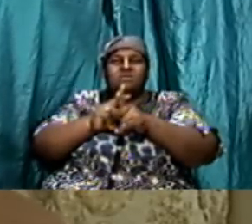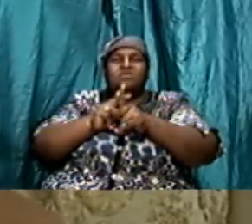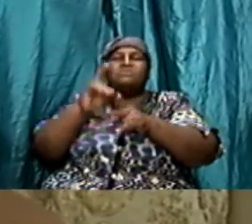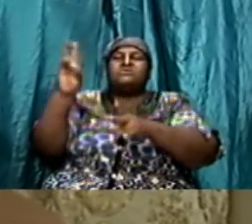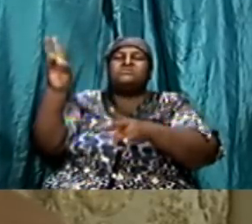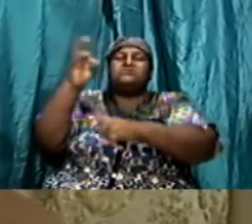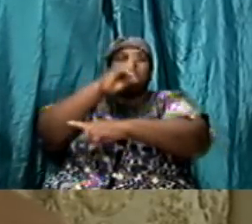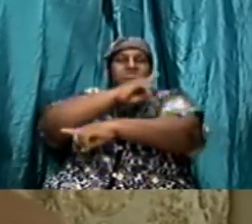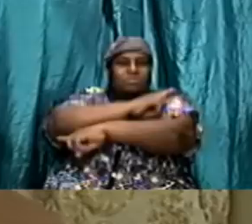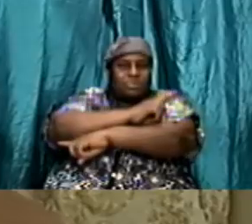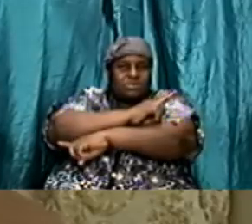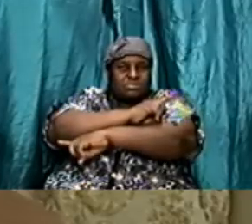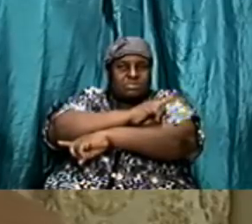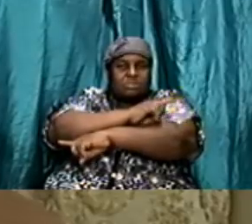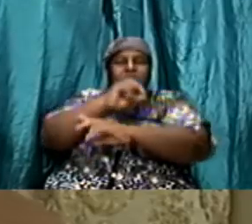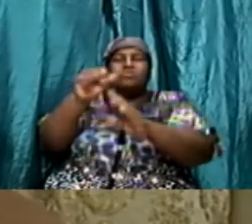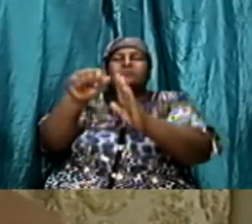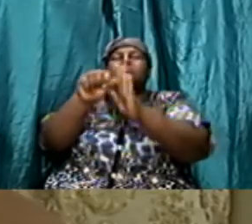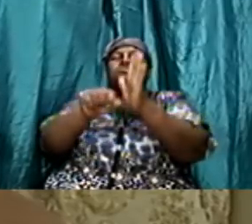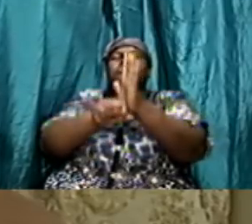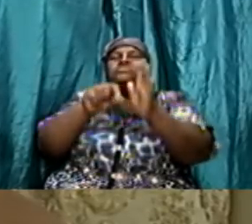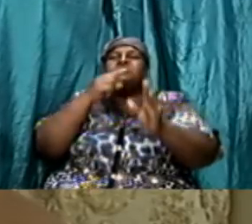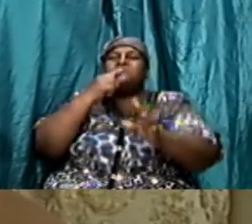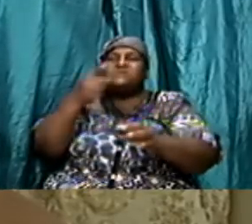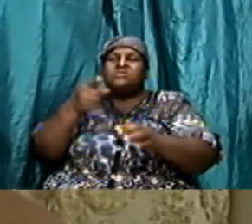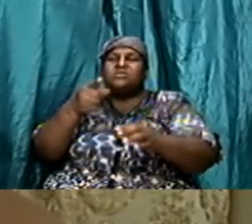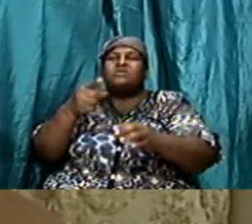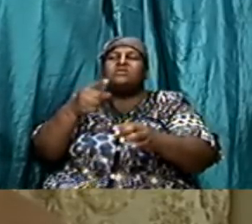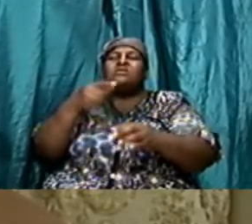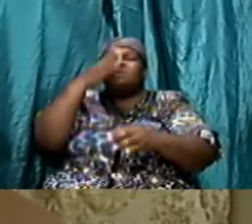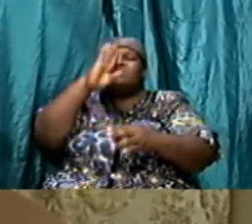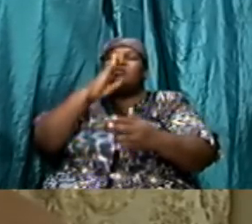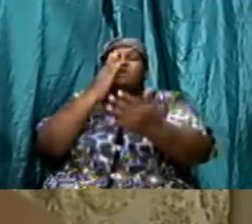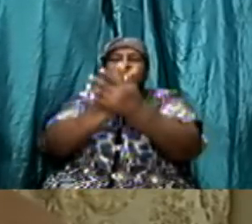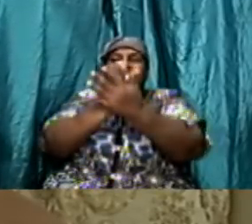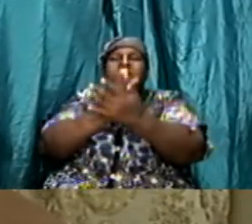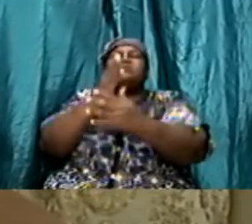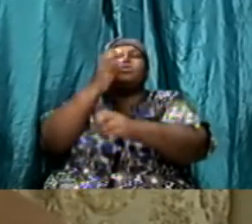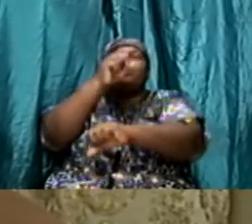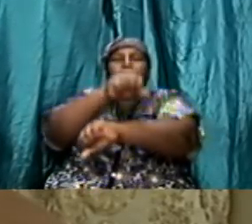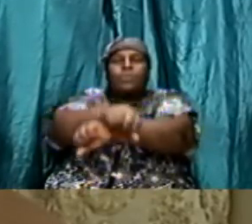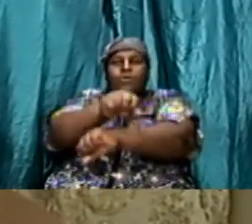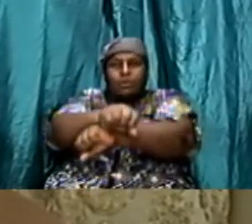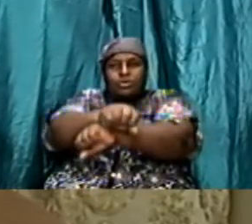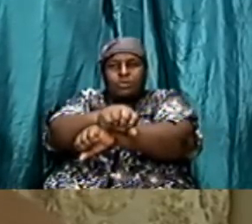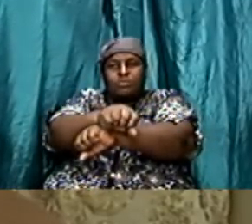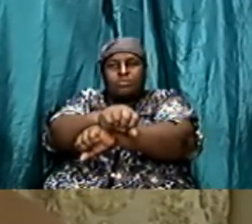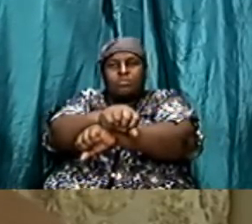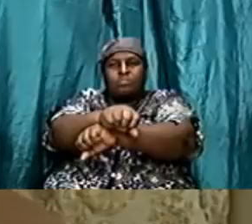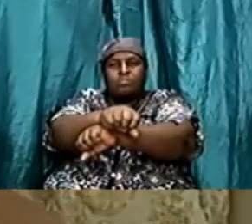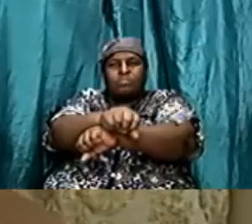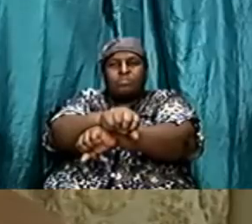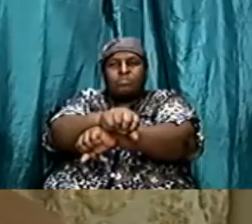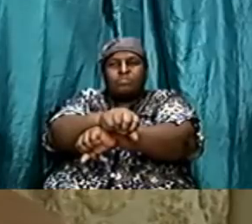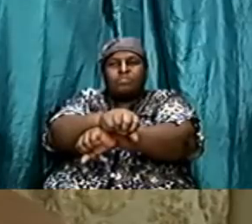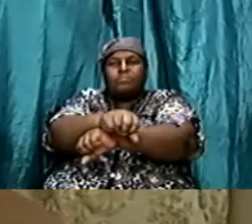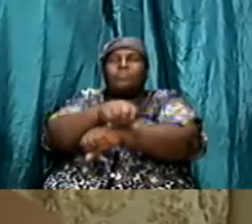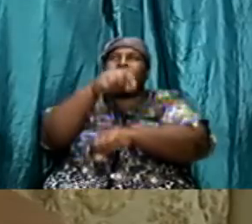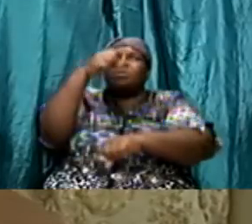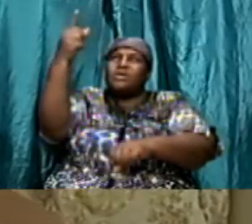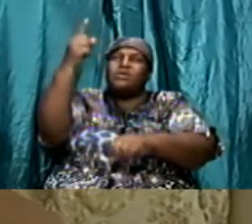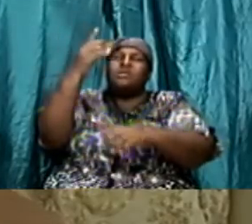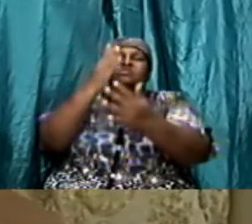se but what the scripture is practically saying is that god stopped working he ceased to work amen and he